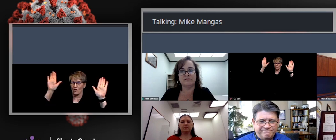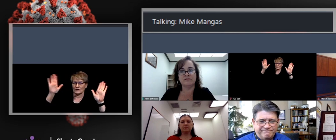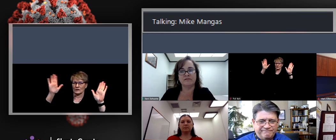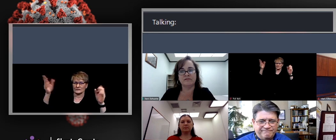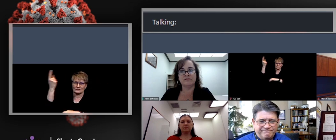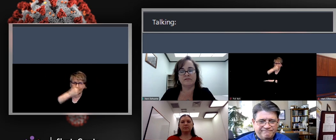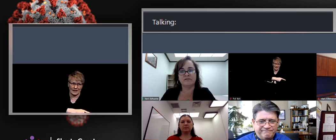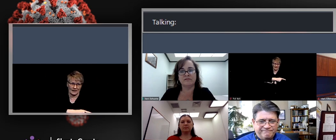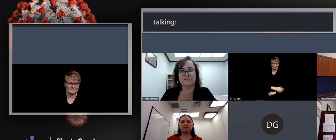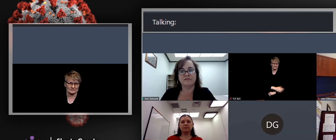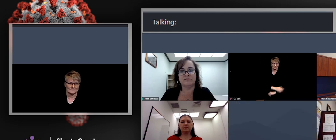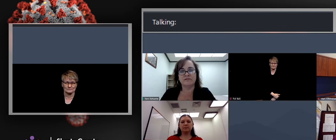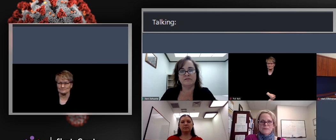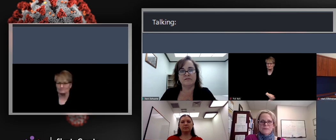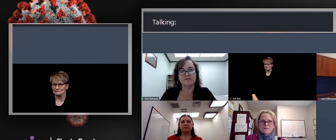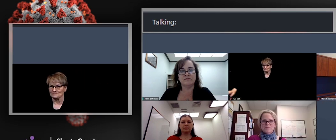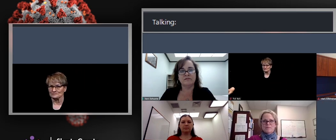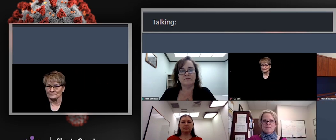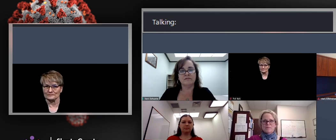You You